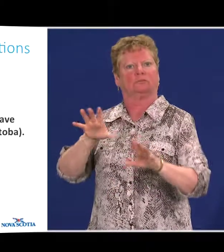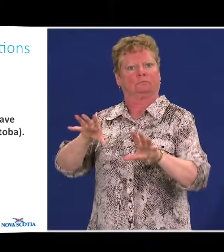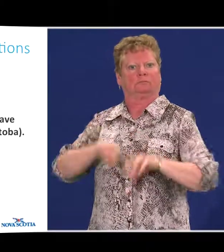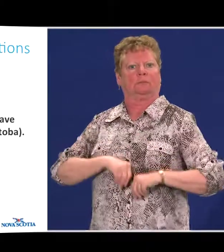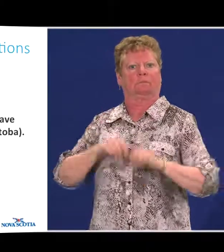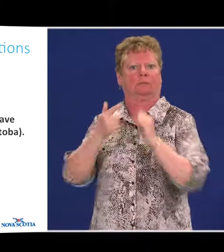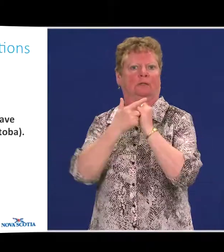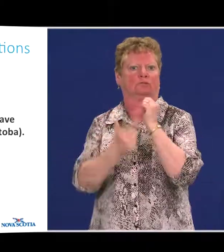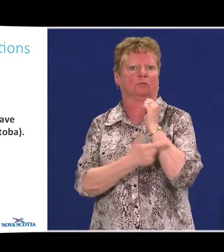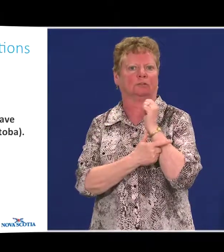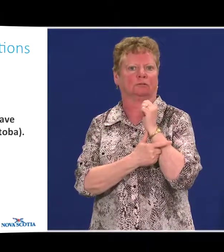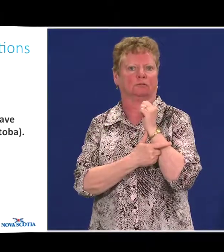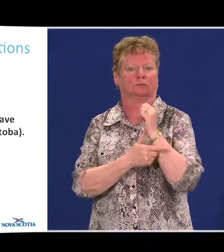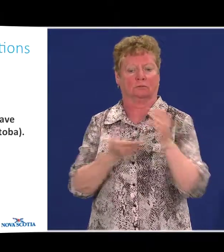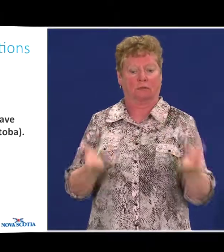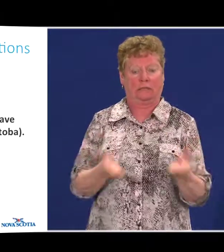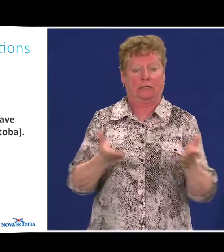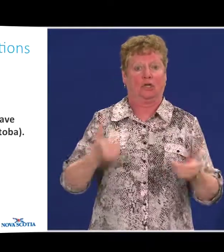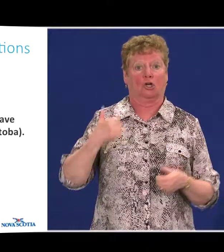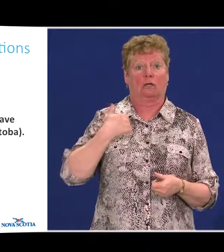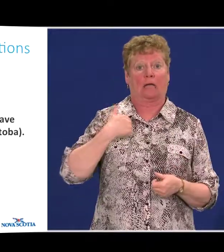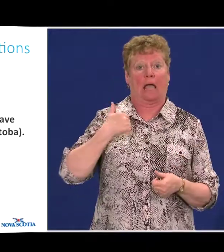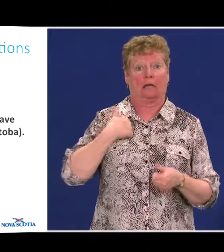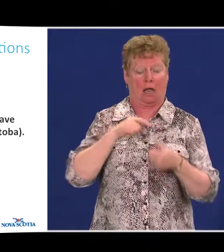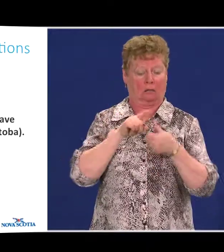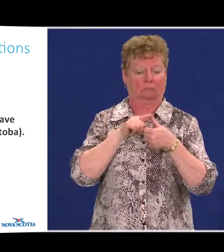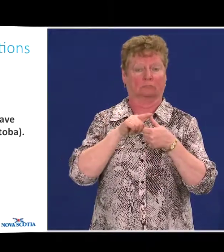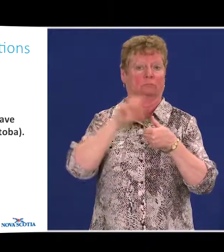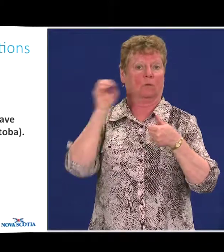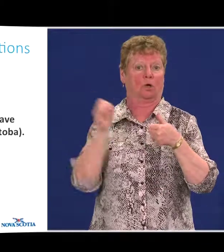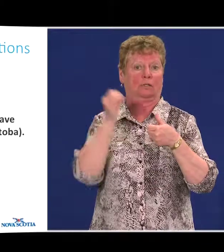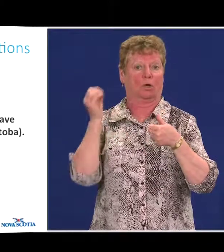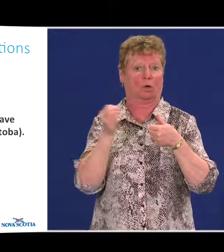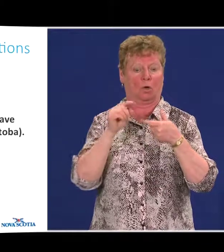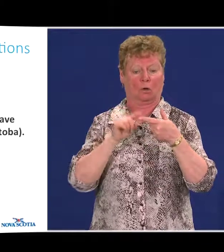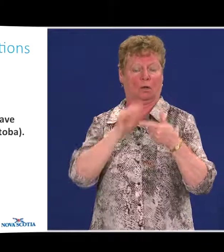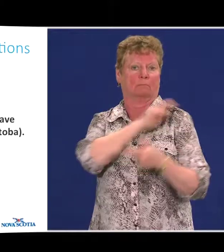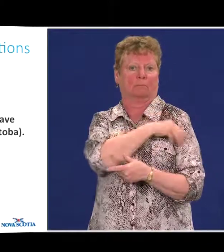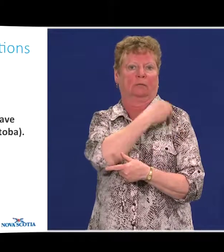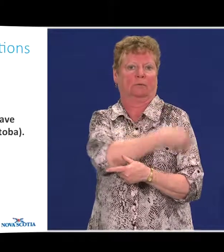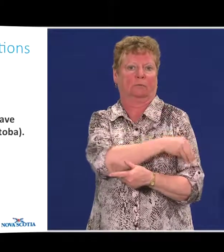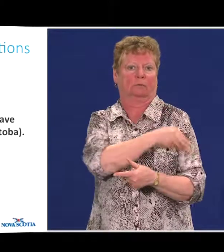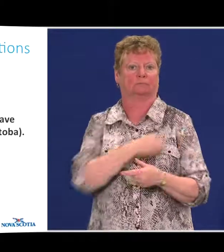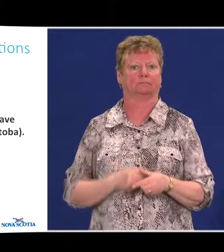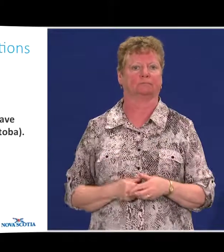legislation. Here in Canada, that includes Ontario and Manitoba.